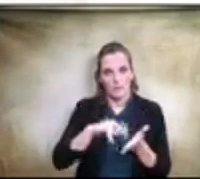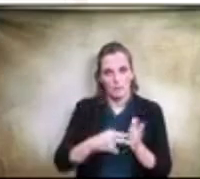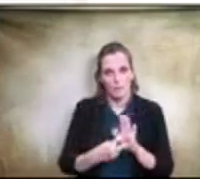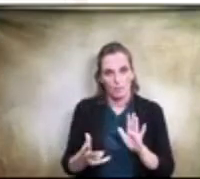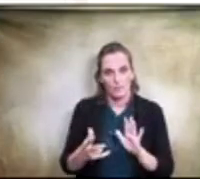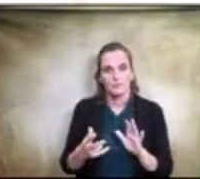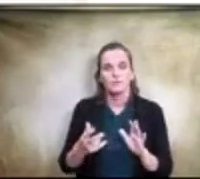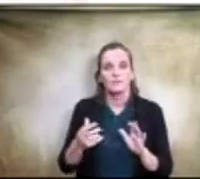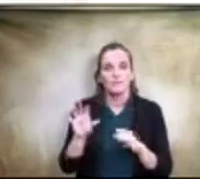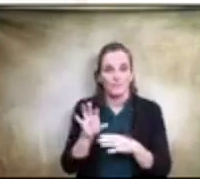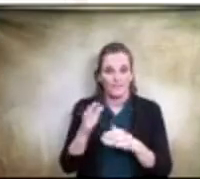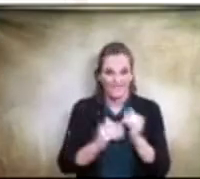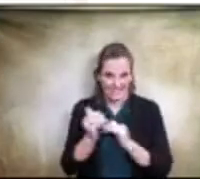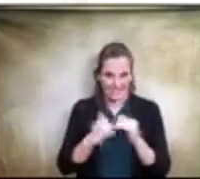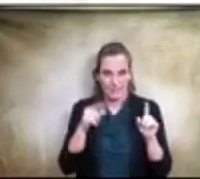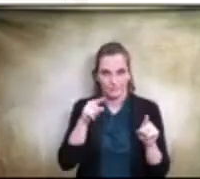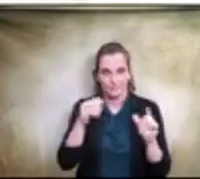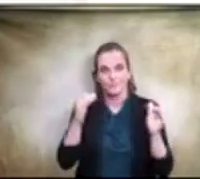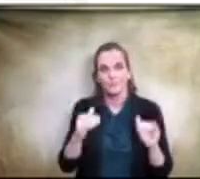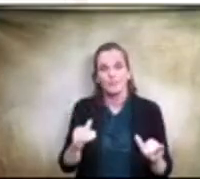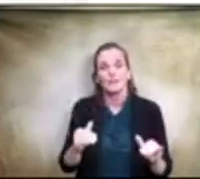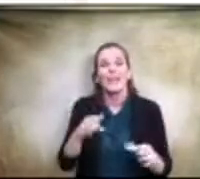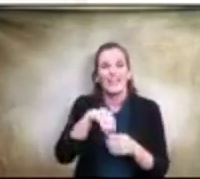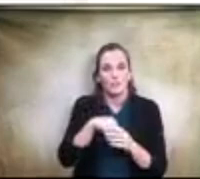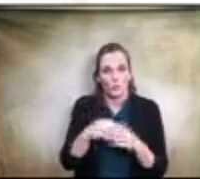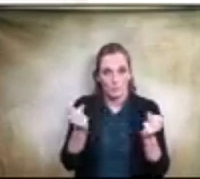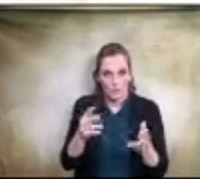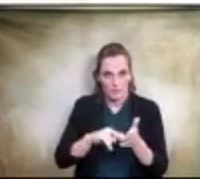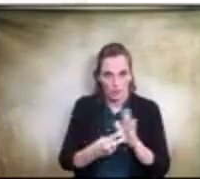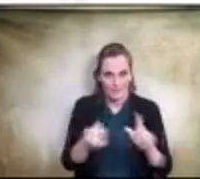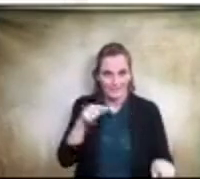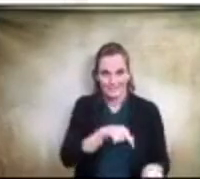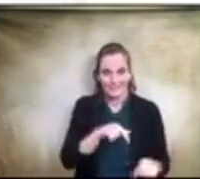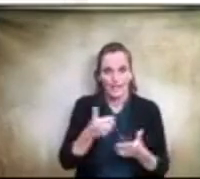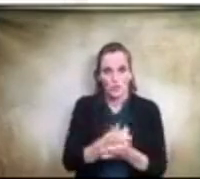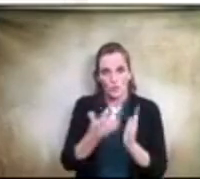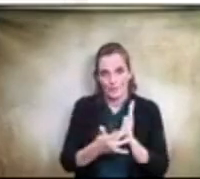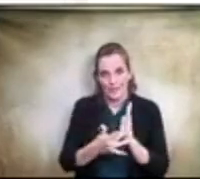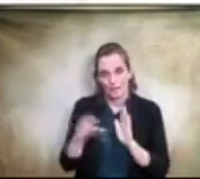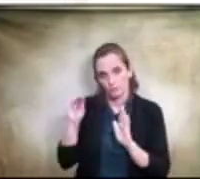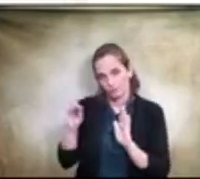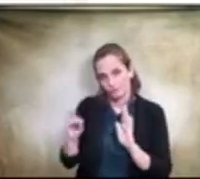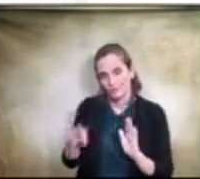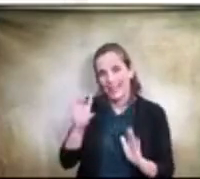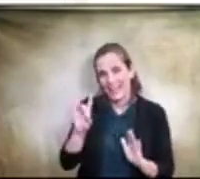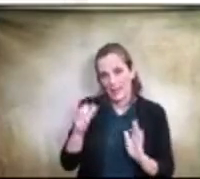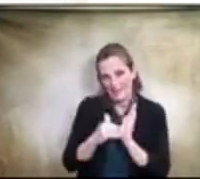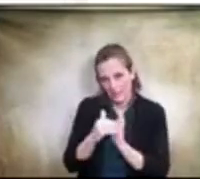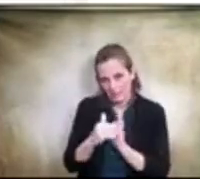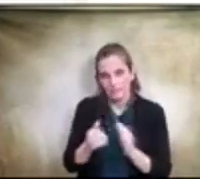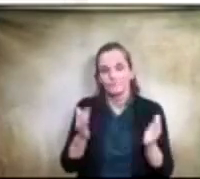million. The indoor multipurpose facility at New Tech, which is listed at 8 million. Land acquisition,